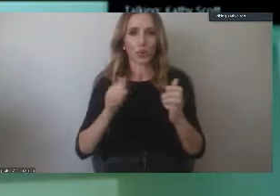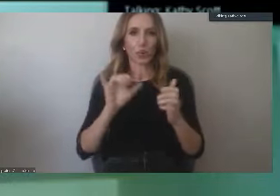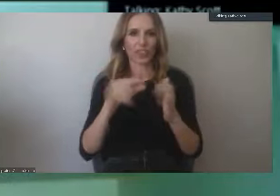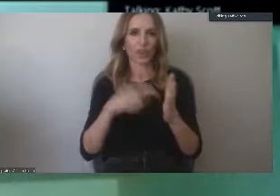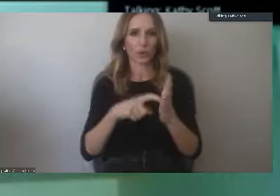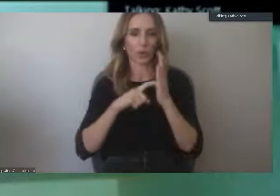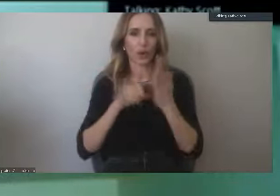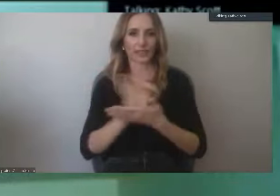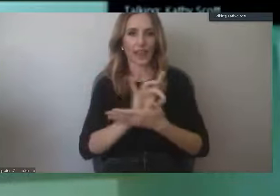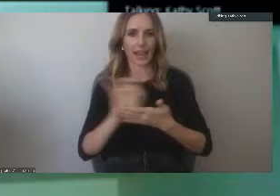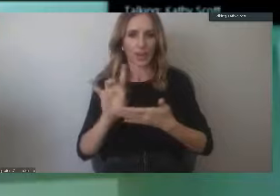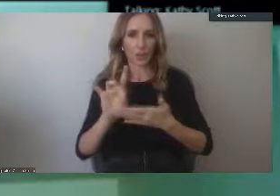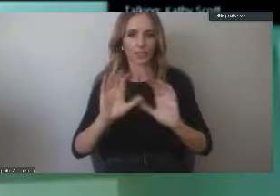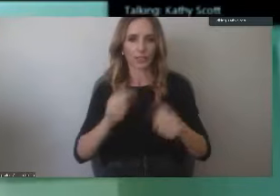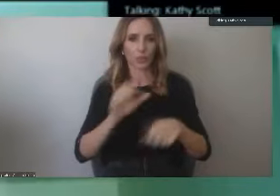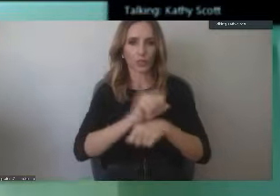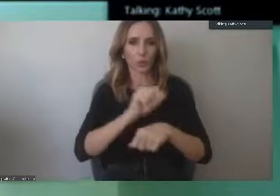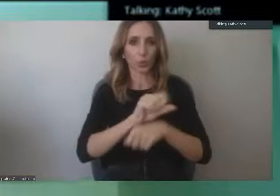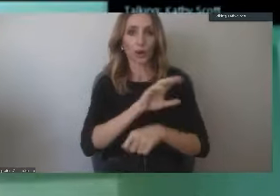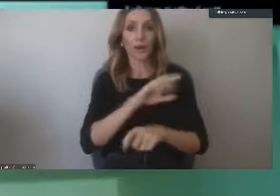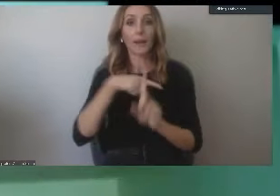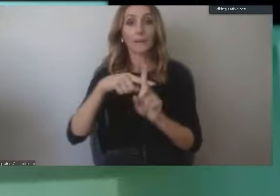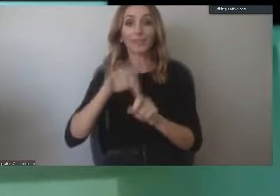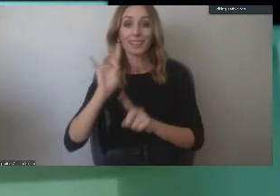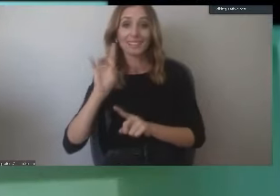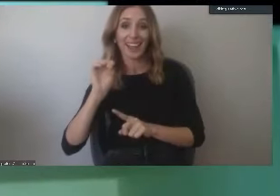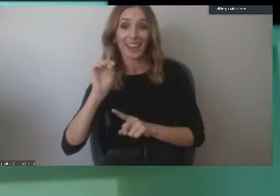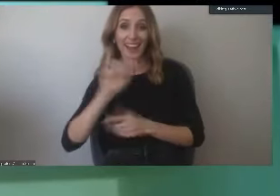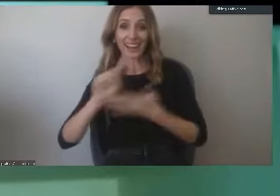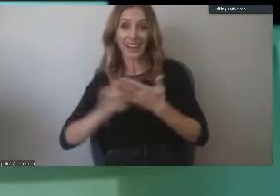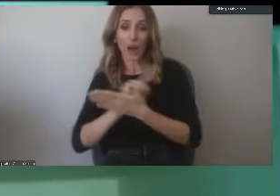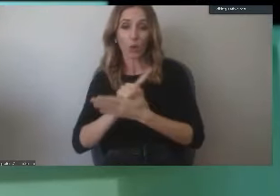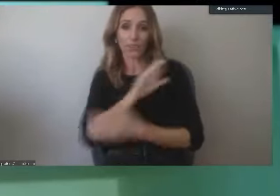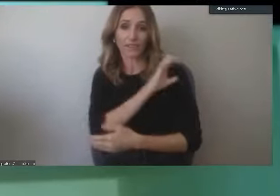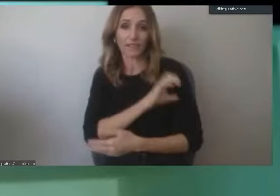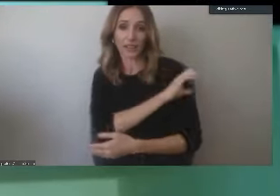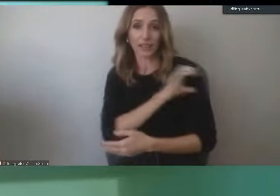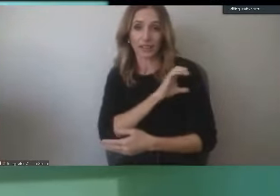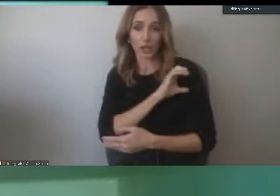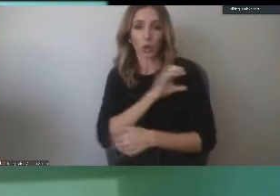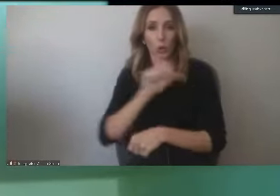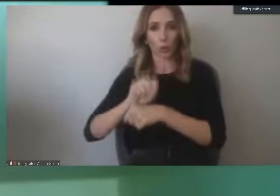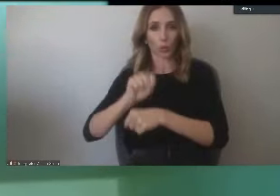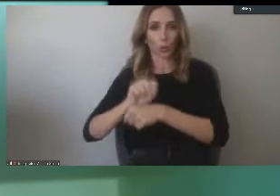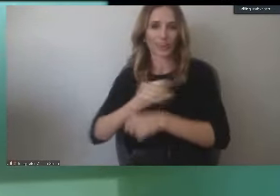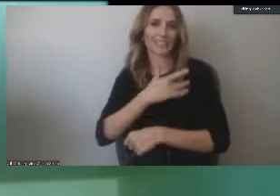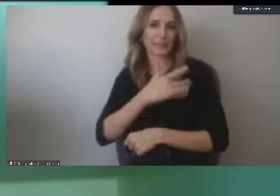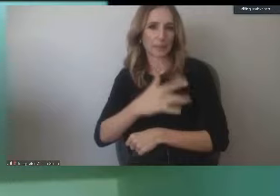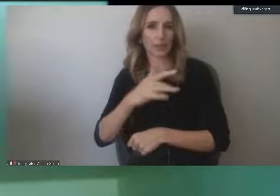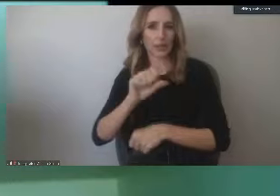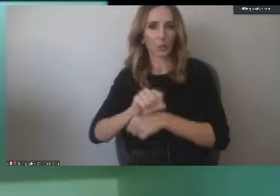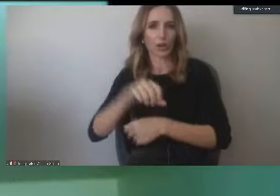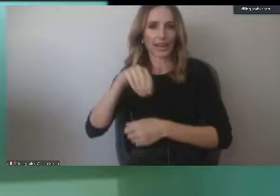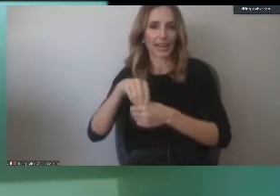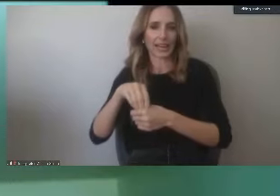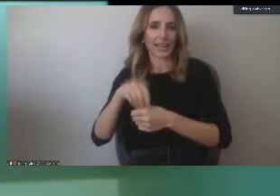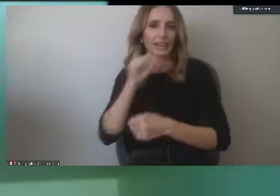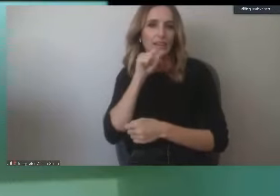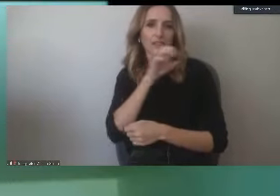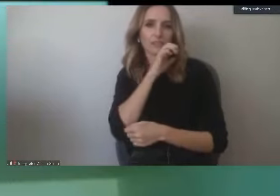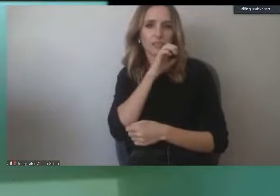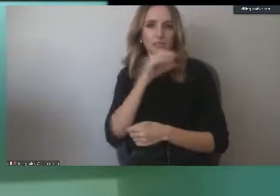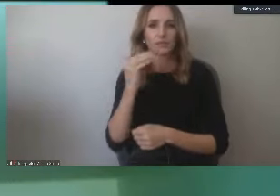classwork and 80 hours to be performed in a health facility, typically nursing homes. We will be accepting